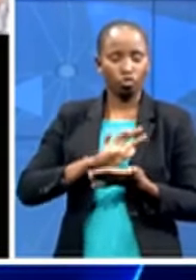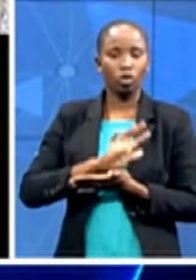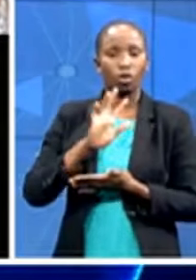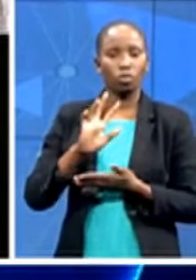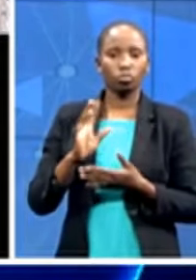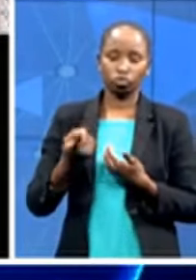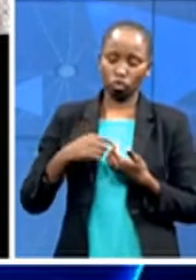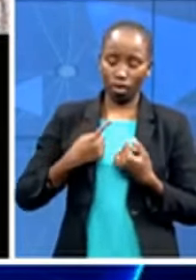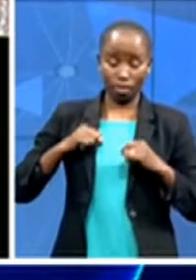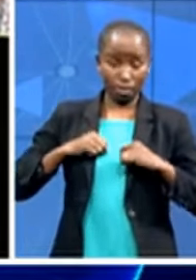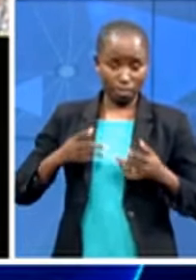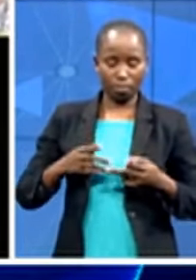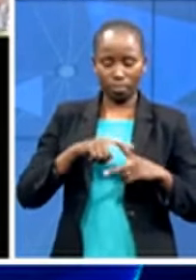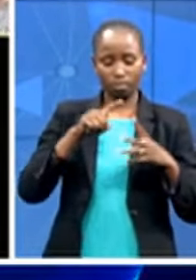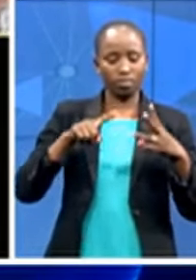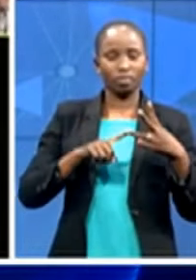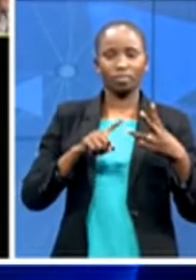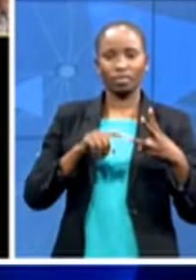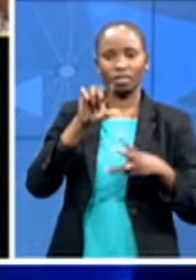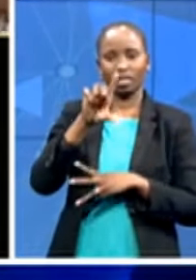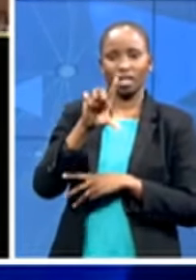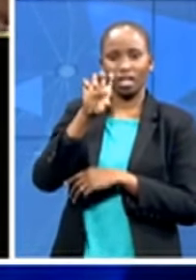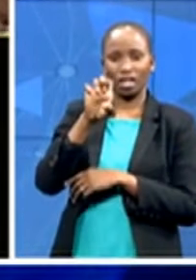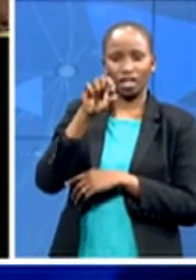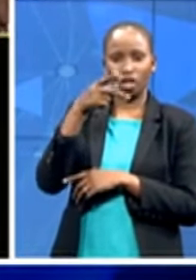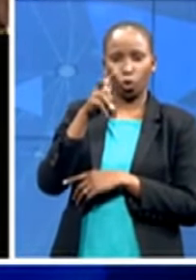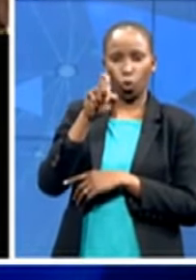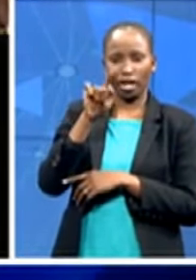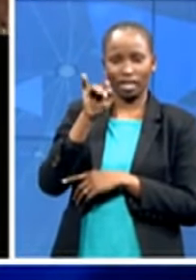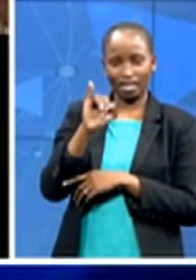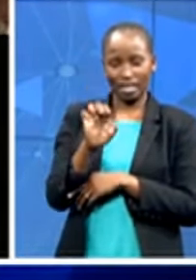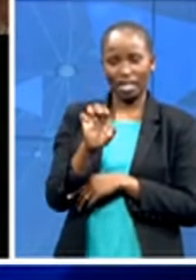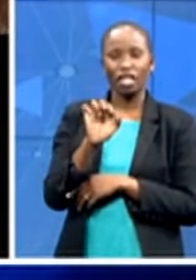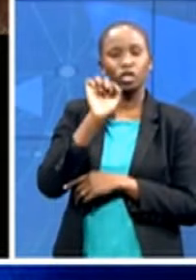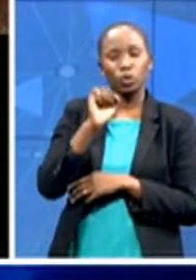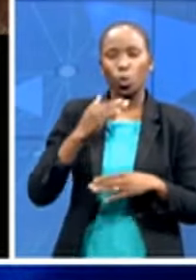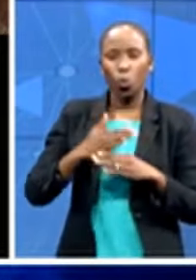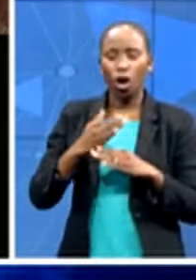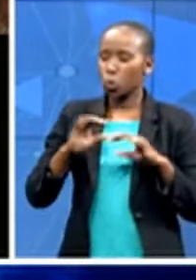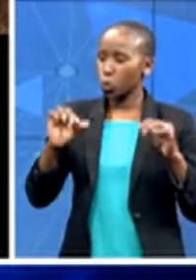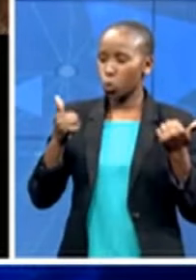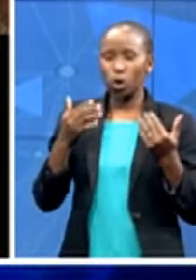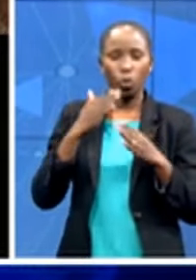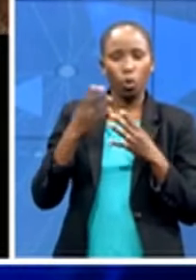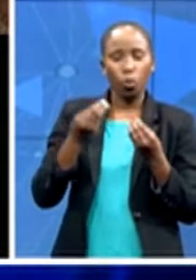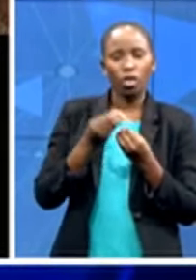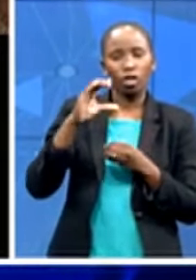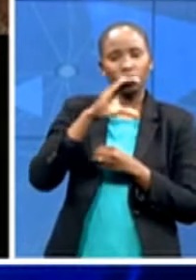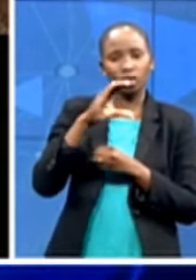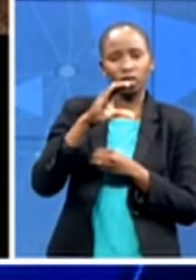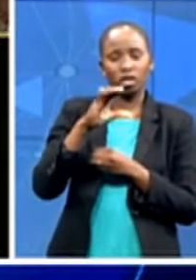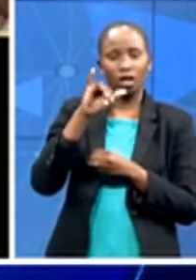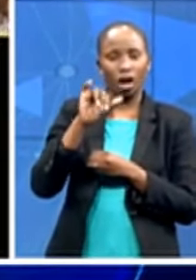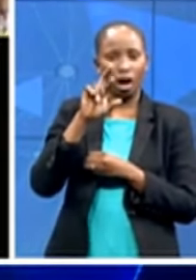there uh amazing work that you've been doing with csir in terms of uh producing and bringing about